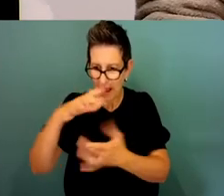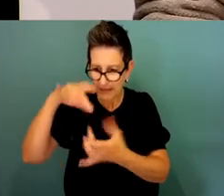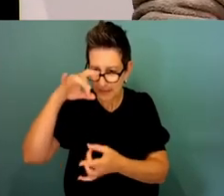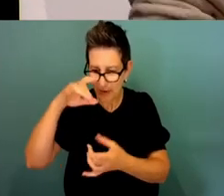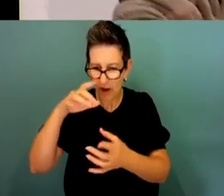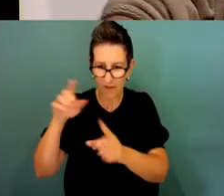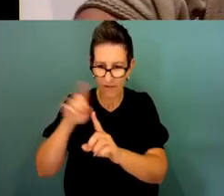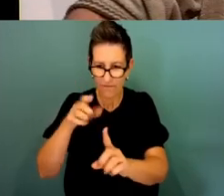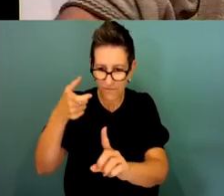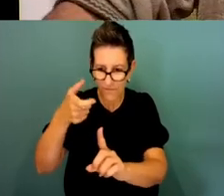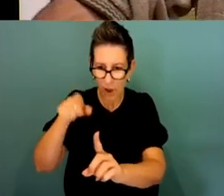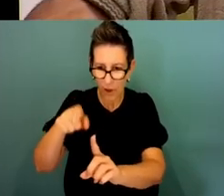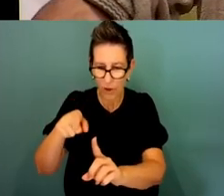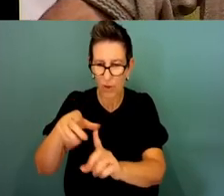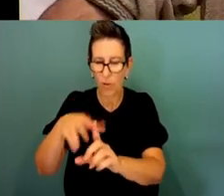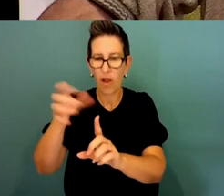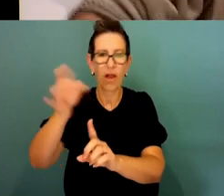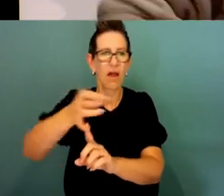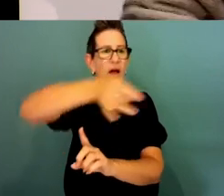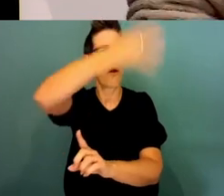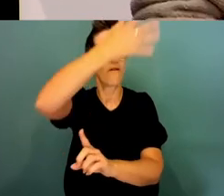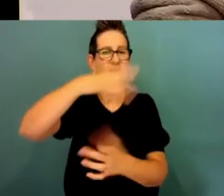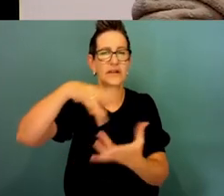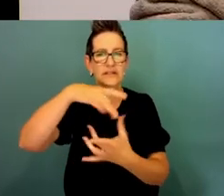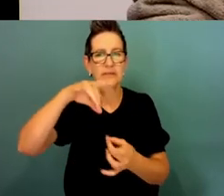person and we certainly don't want it to affect the land that you're on.